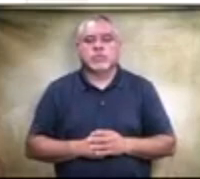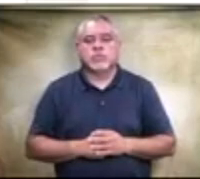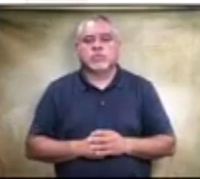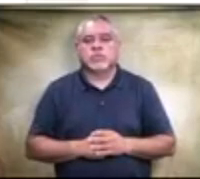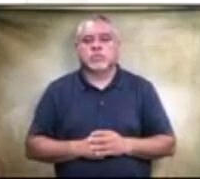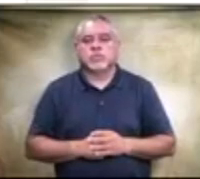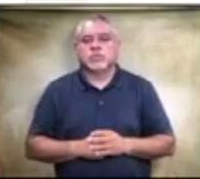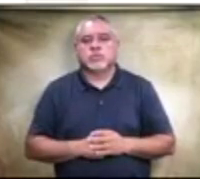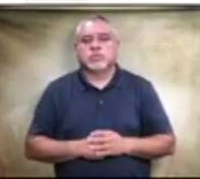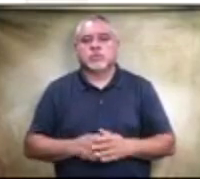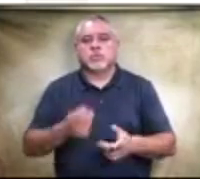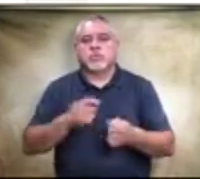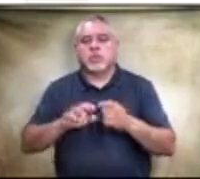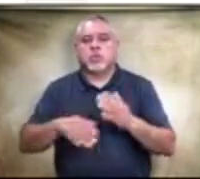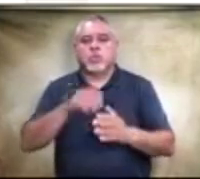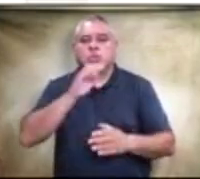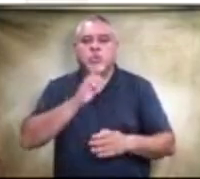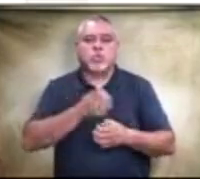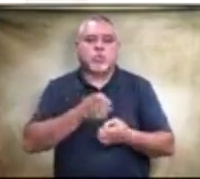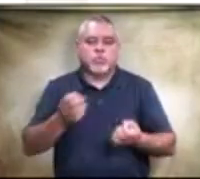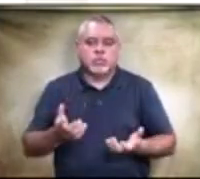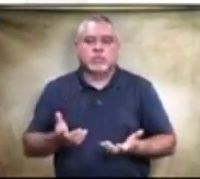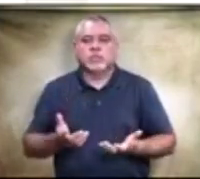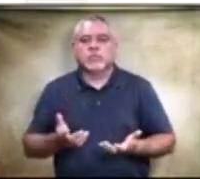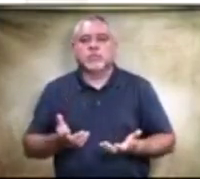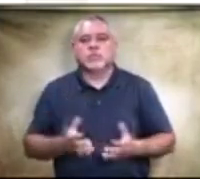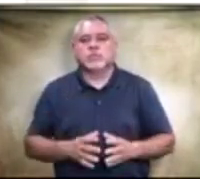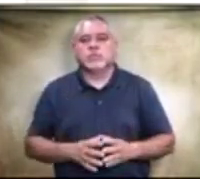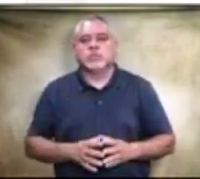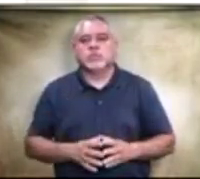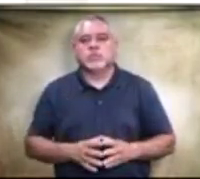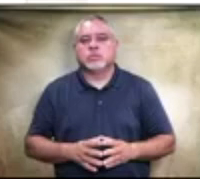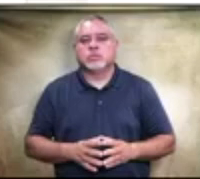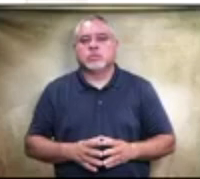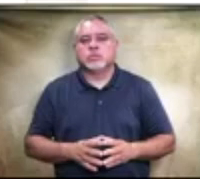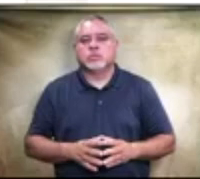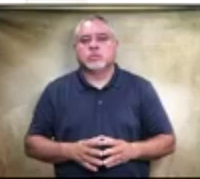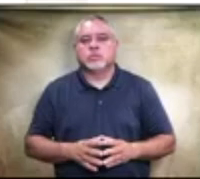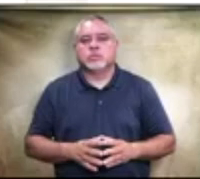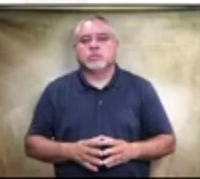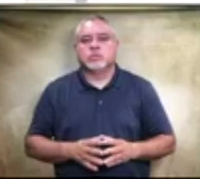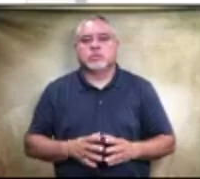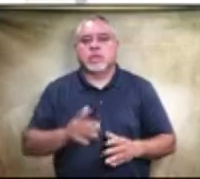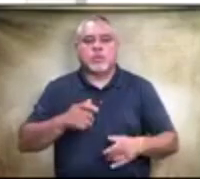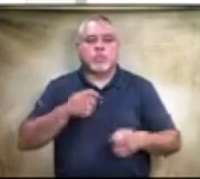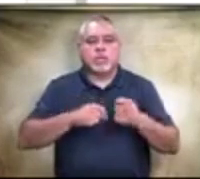equipment has not been replaced since the building was initially built.